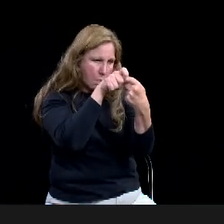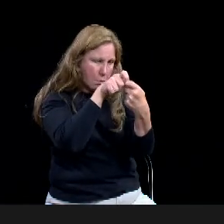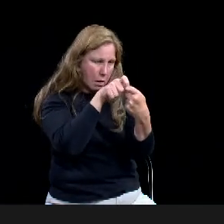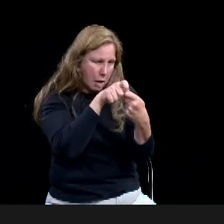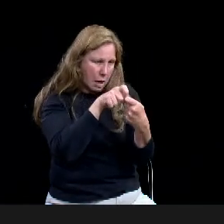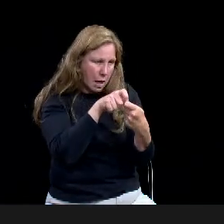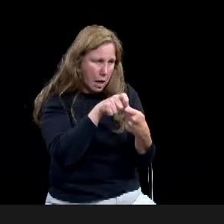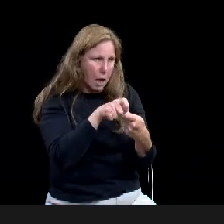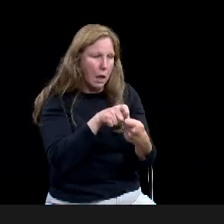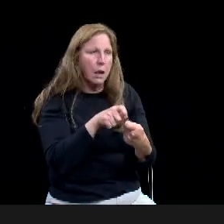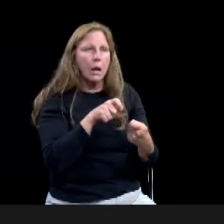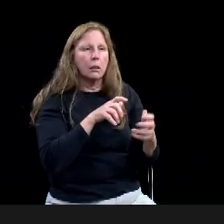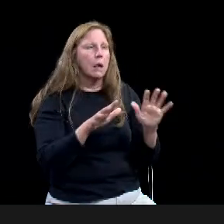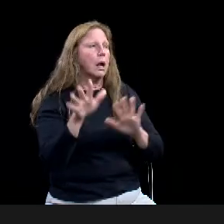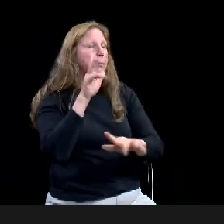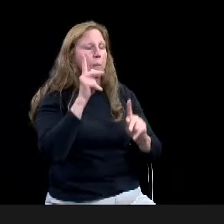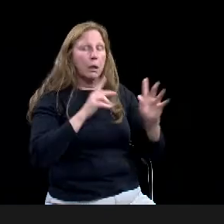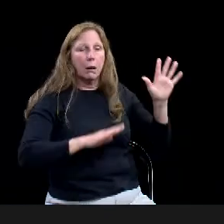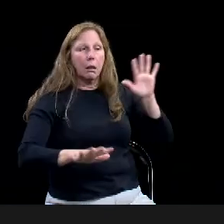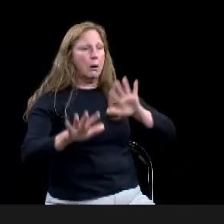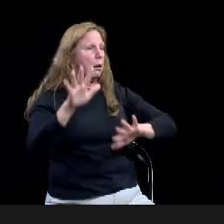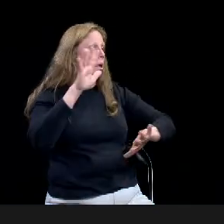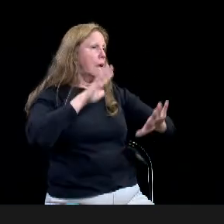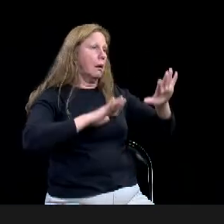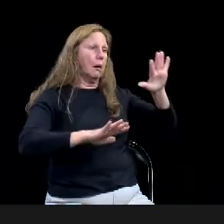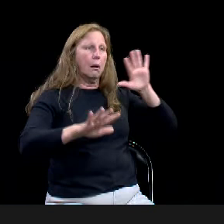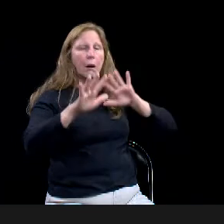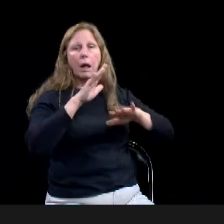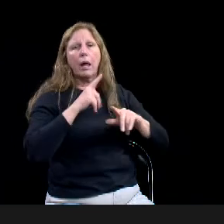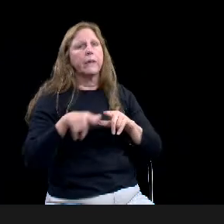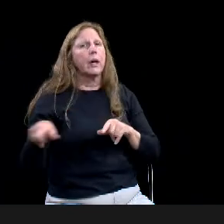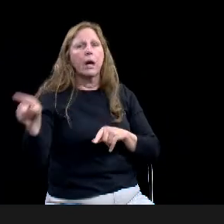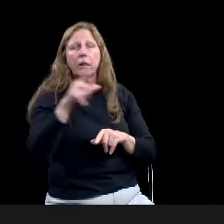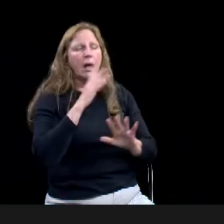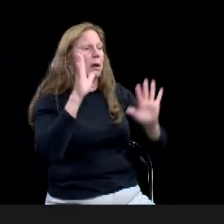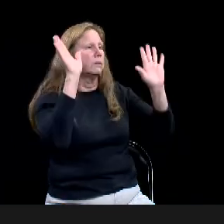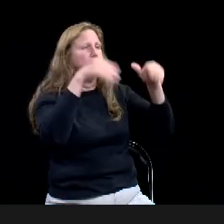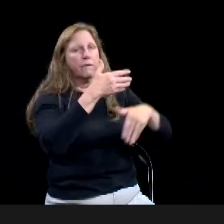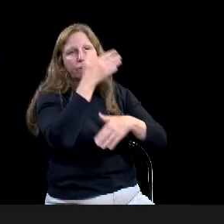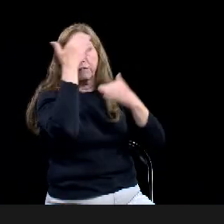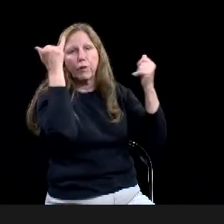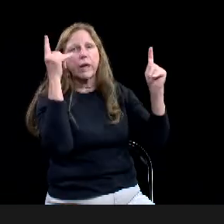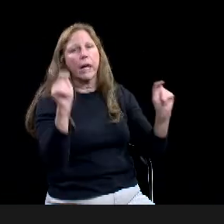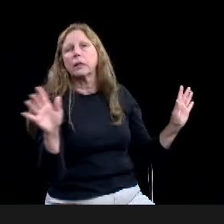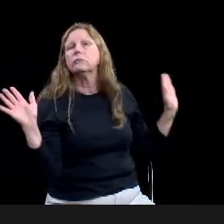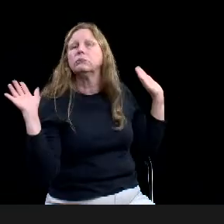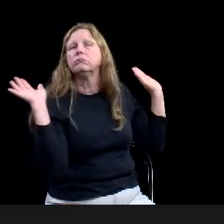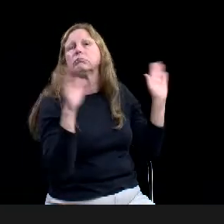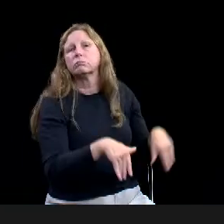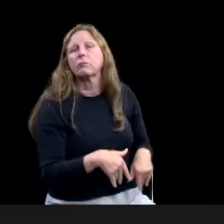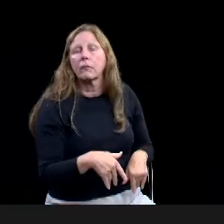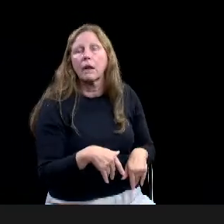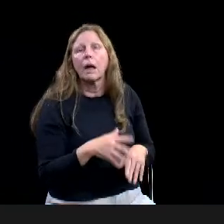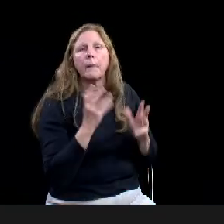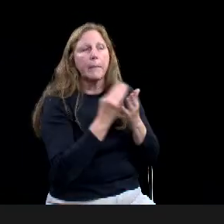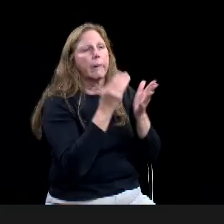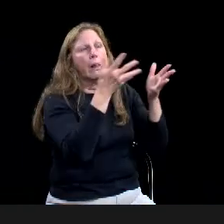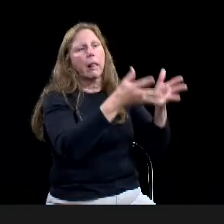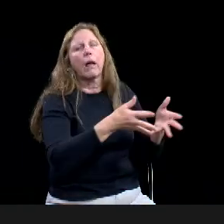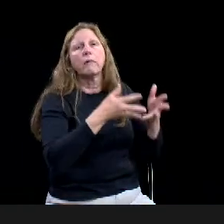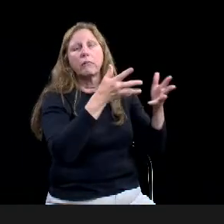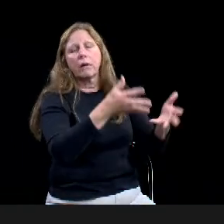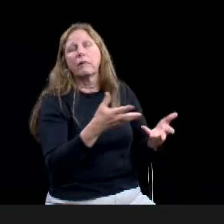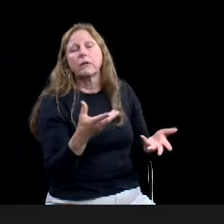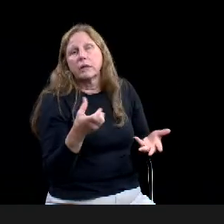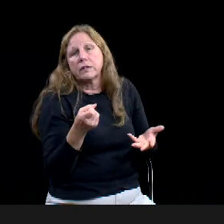we're not even going to apply for it. And then it really defeats the whole purpose of the other grant program. You know, I want the program to be successful. And so as we